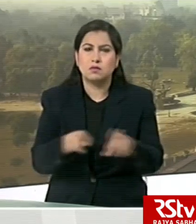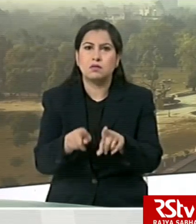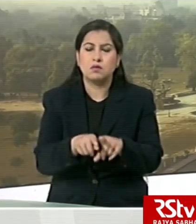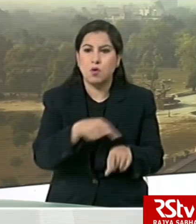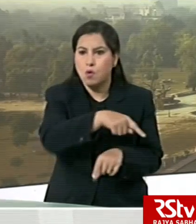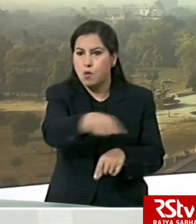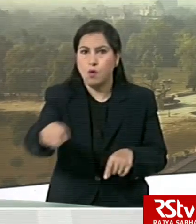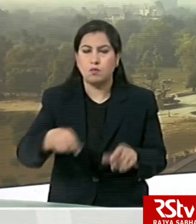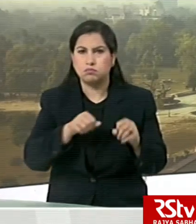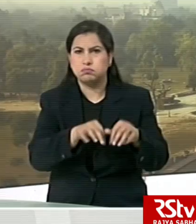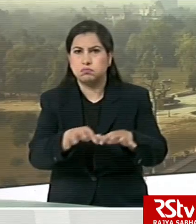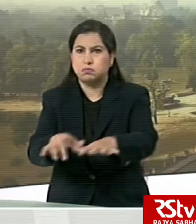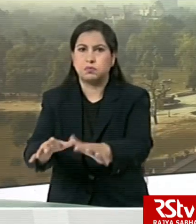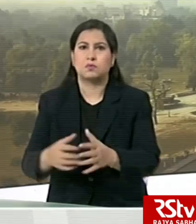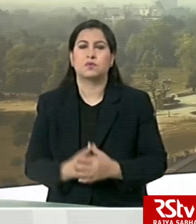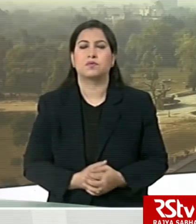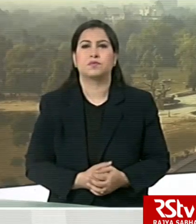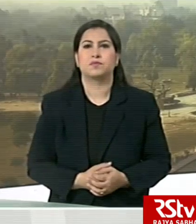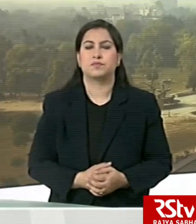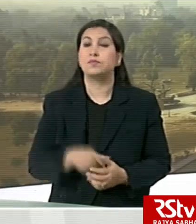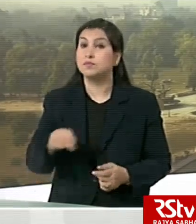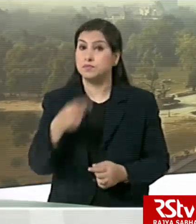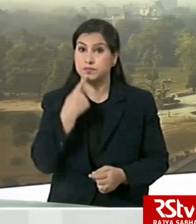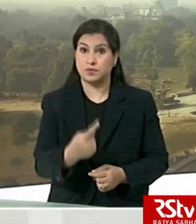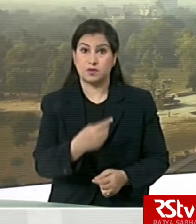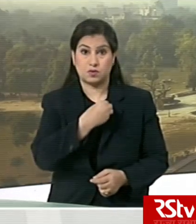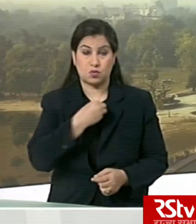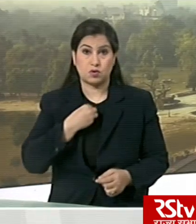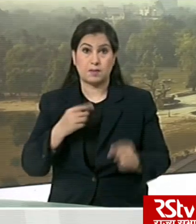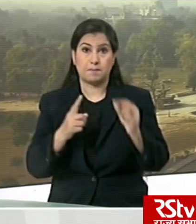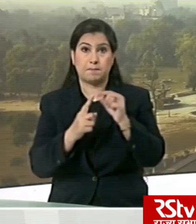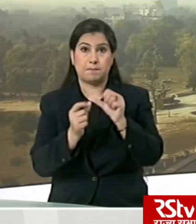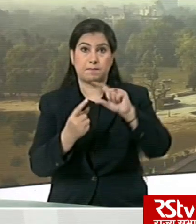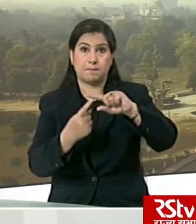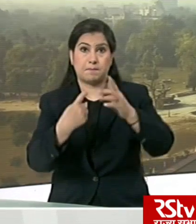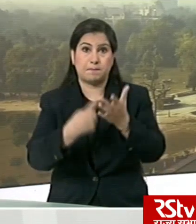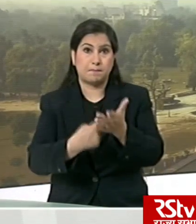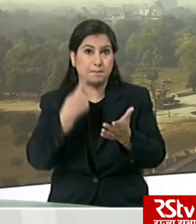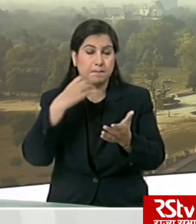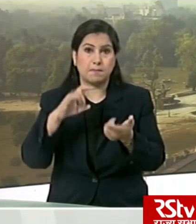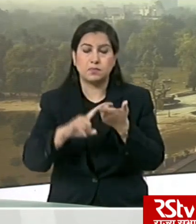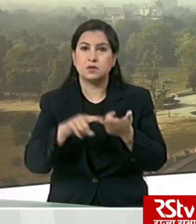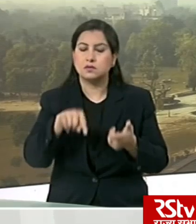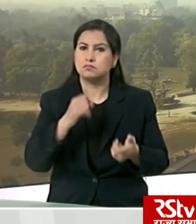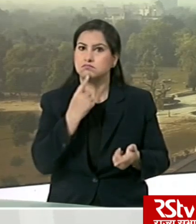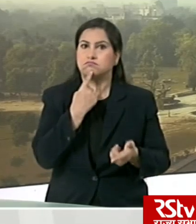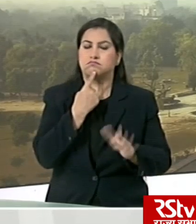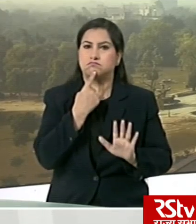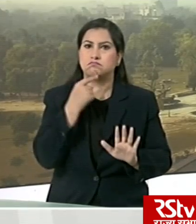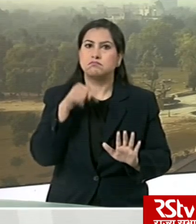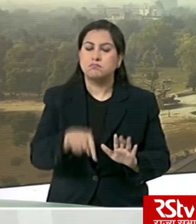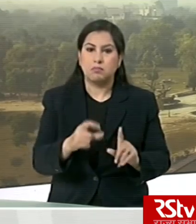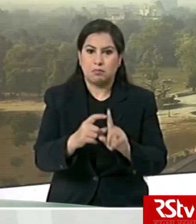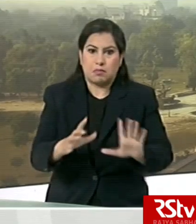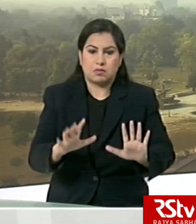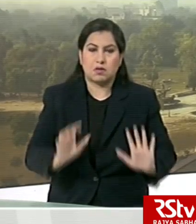to a wider outbreak. In a statement, Dr. Patrice Harris called it a dangerous step in the wrong direction that will not